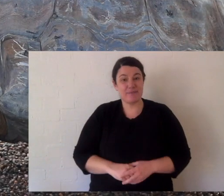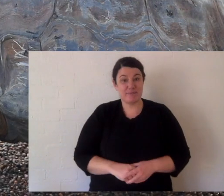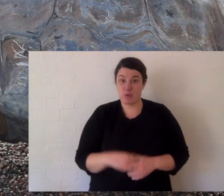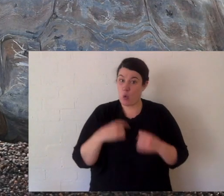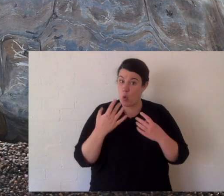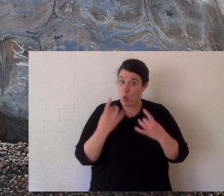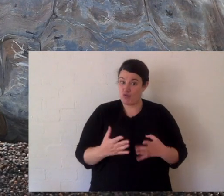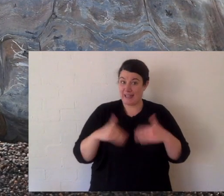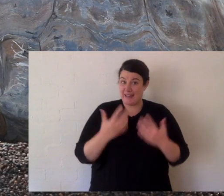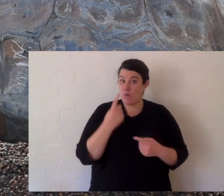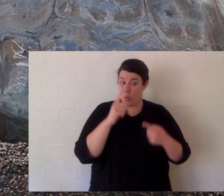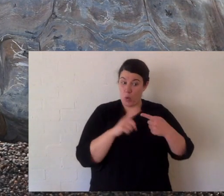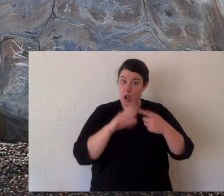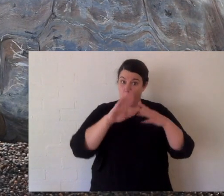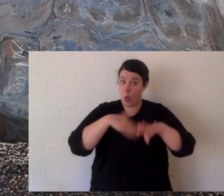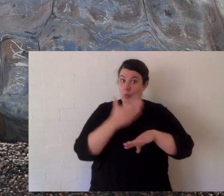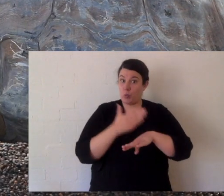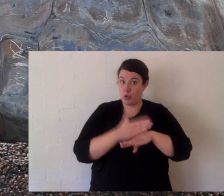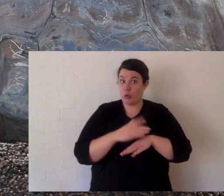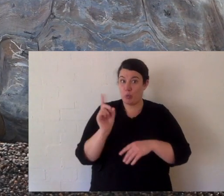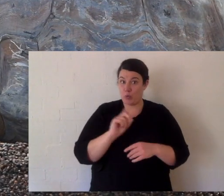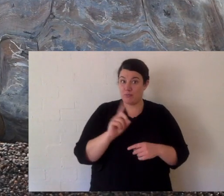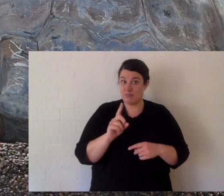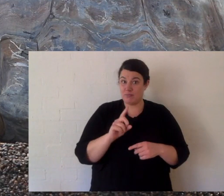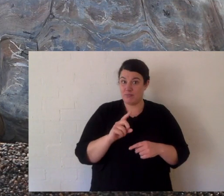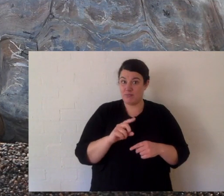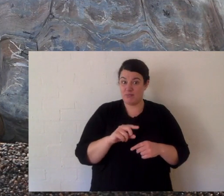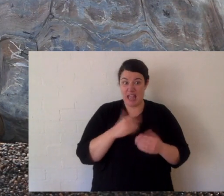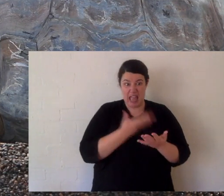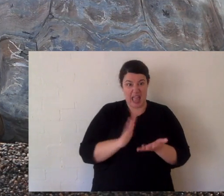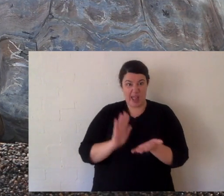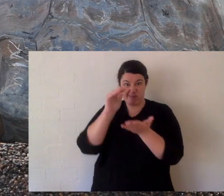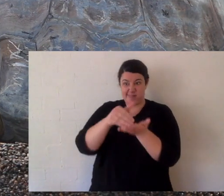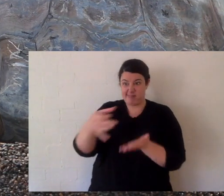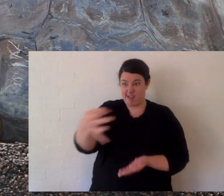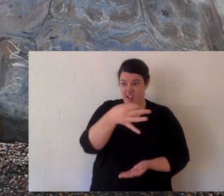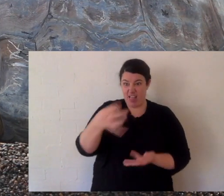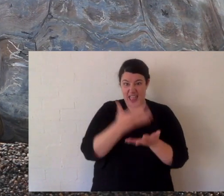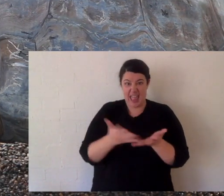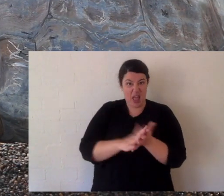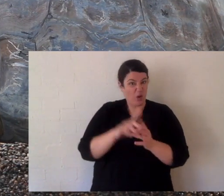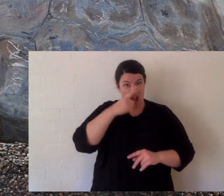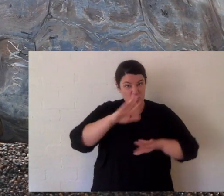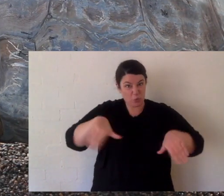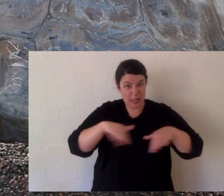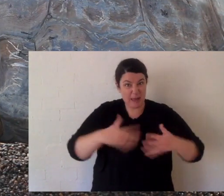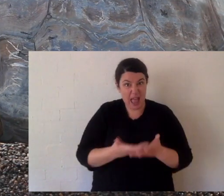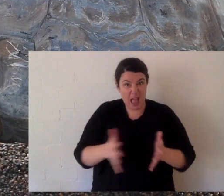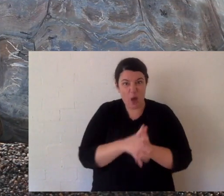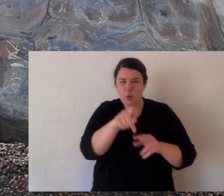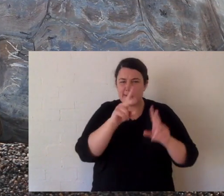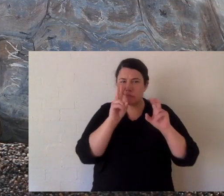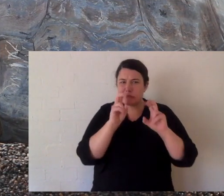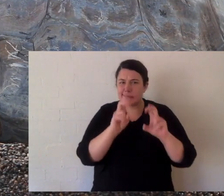homework, and that was to figure out how a tortoise that can't swim across the ocean ended up on an island. Now, the second bit of